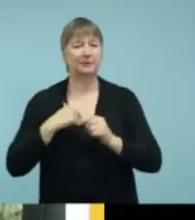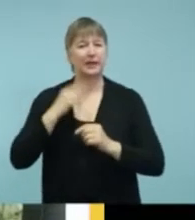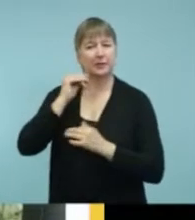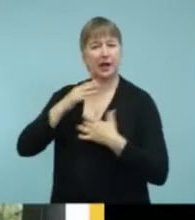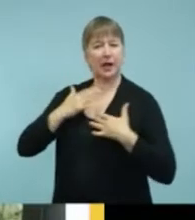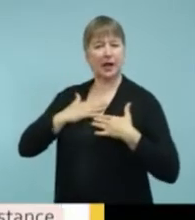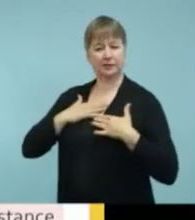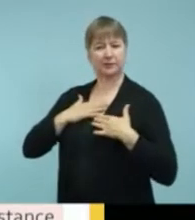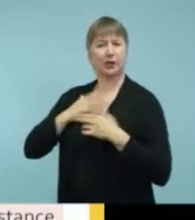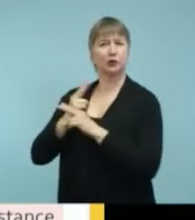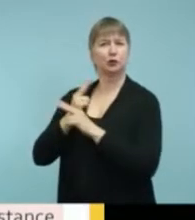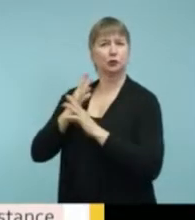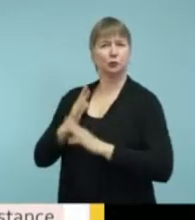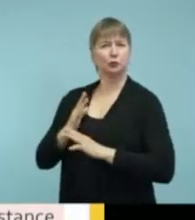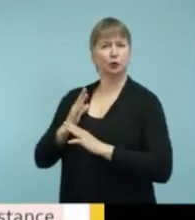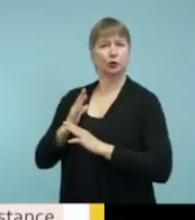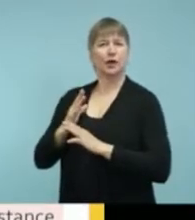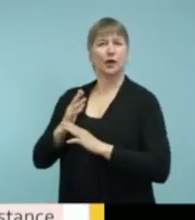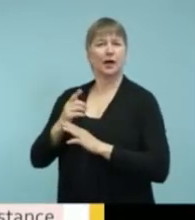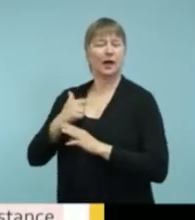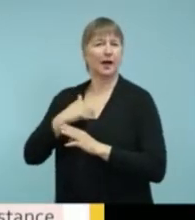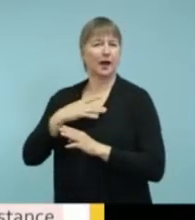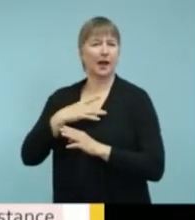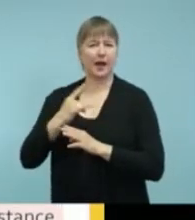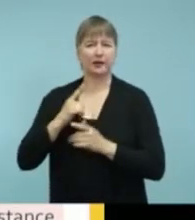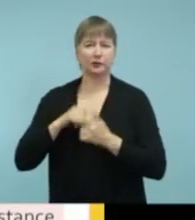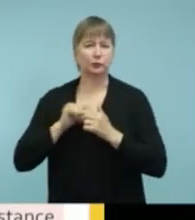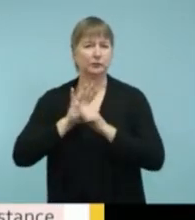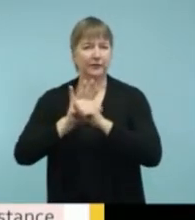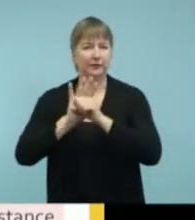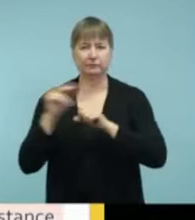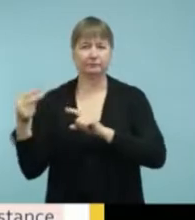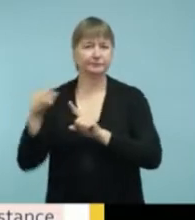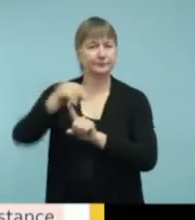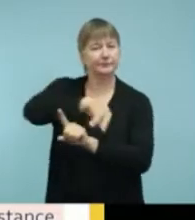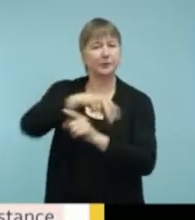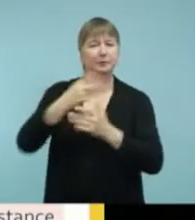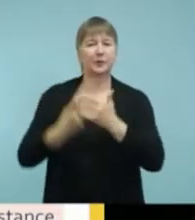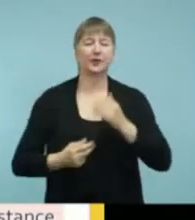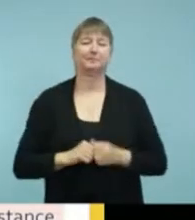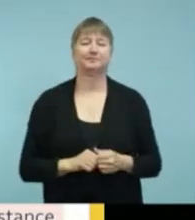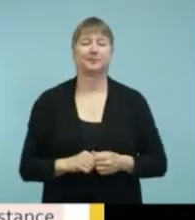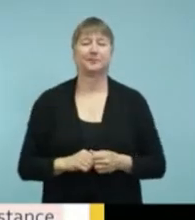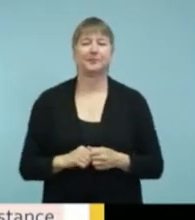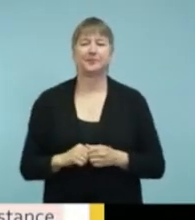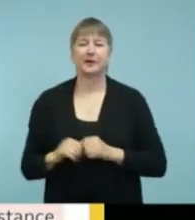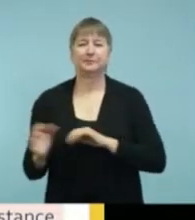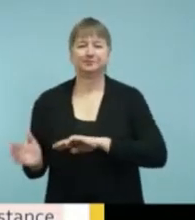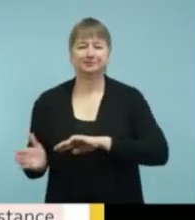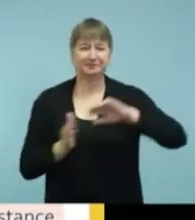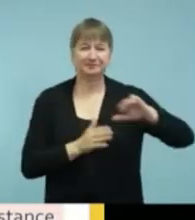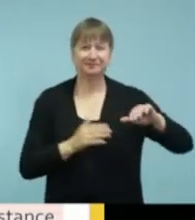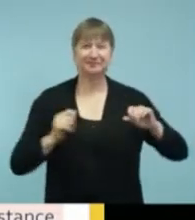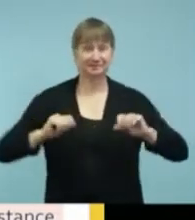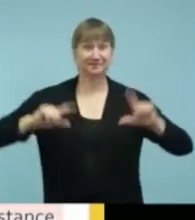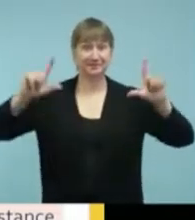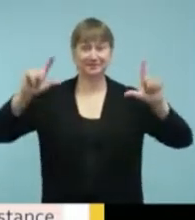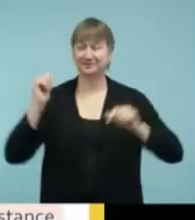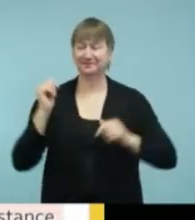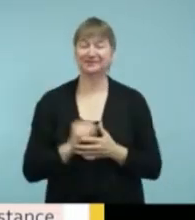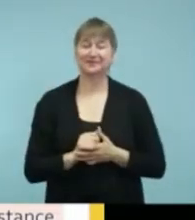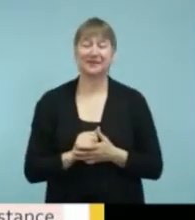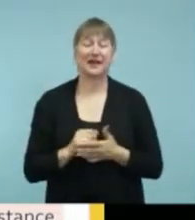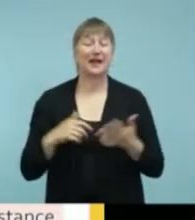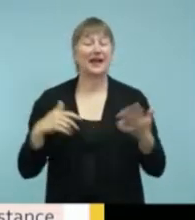the next slide. And so, I don't know what it is about audiologists, but they seem to like alphabet soup.